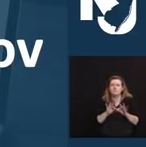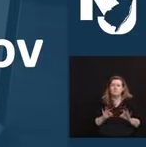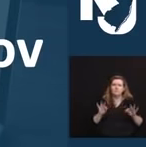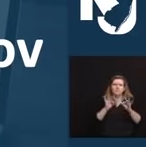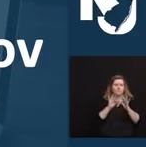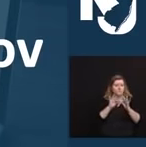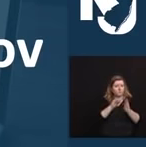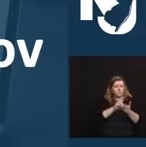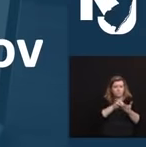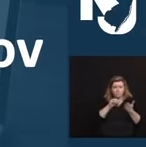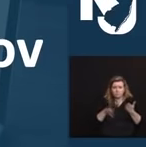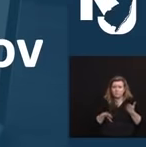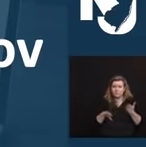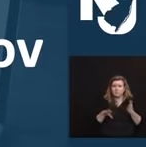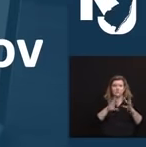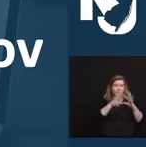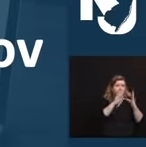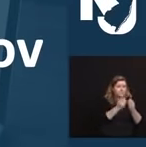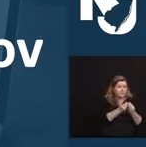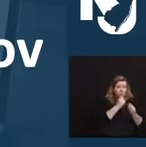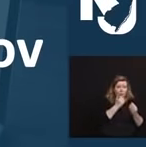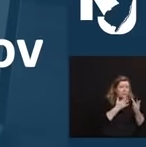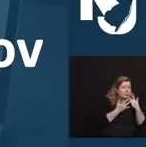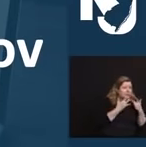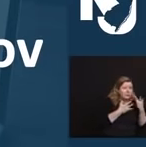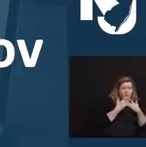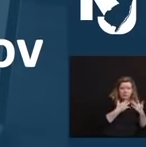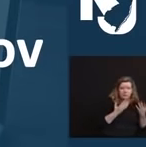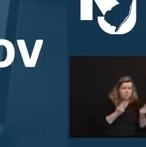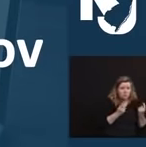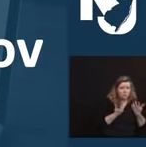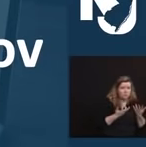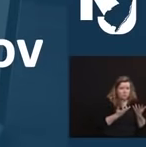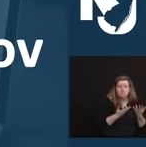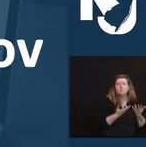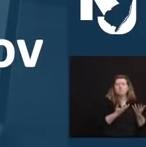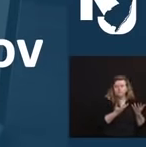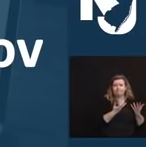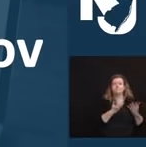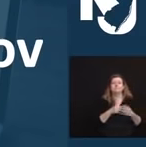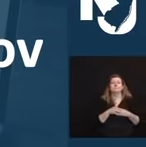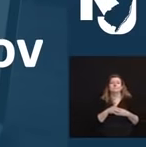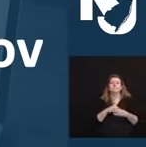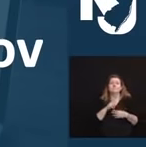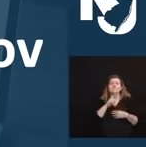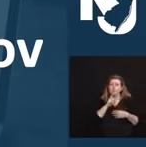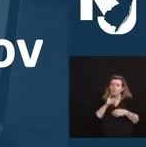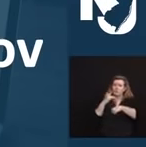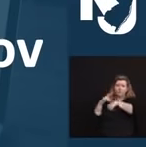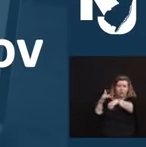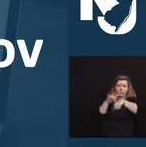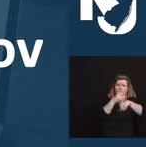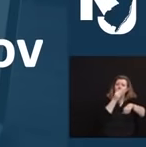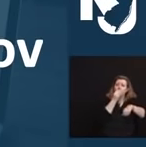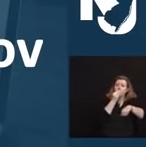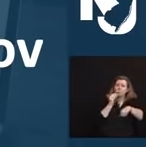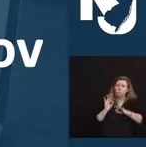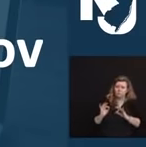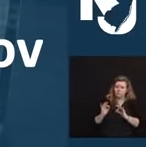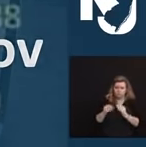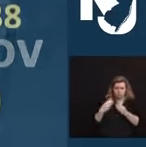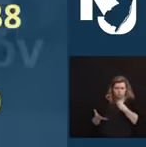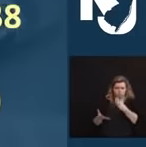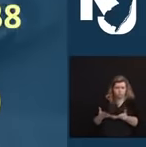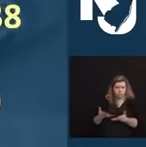especially right now. With that, go to the overnight numbers and I will just say up front, for the most part, they are not good. We're